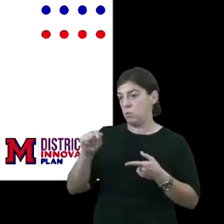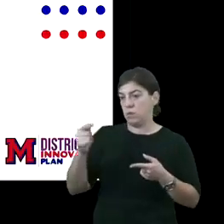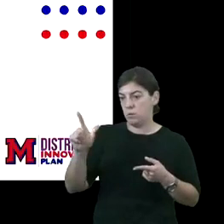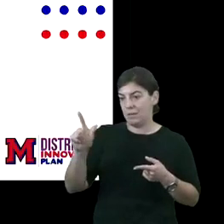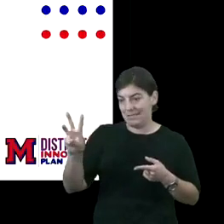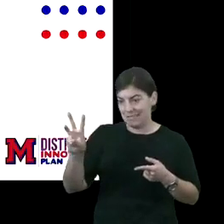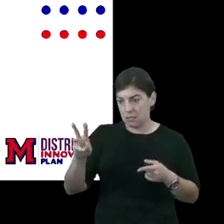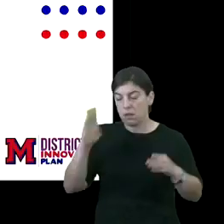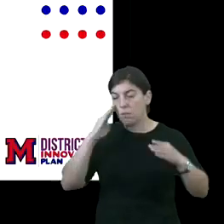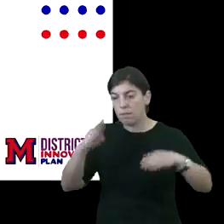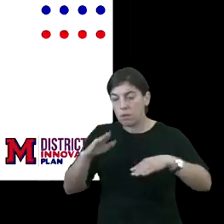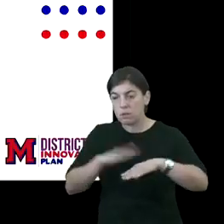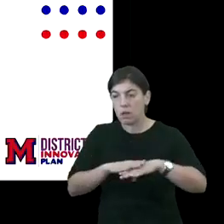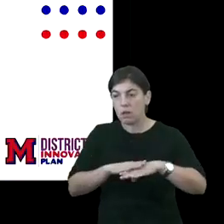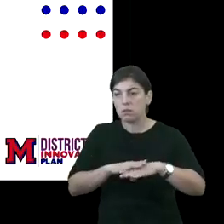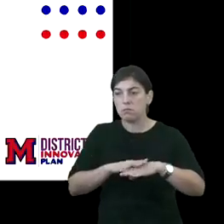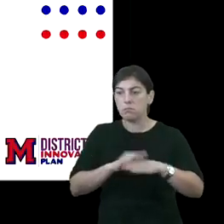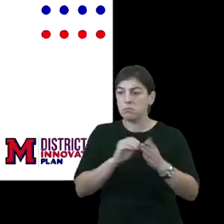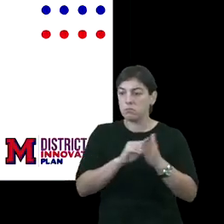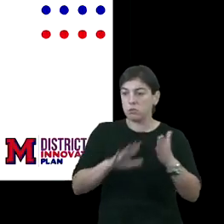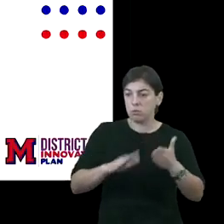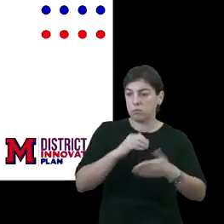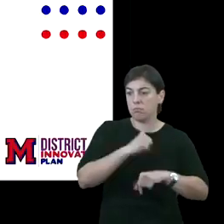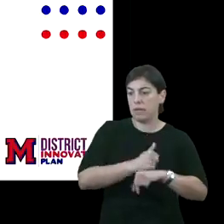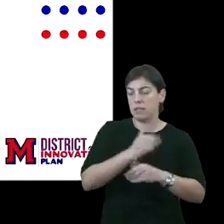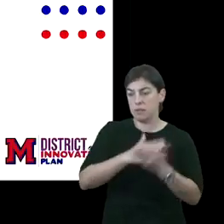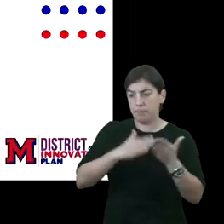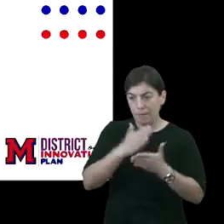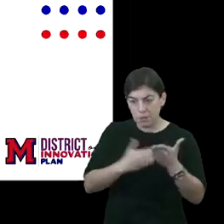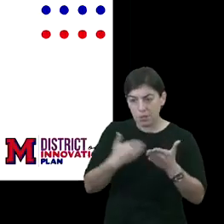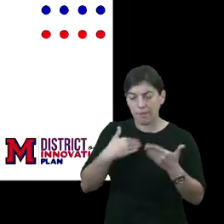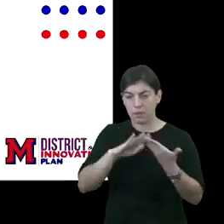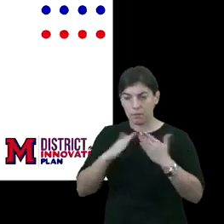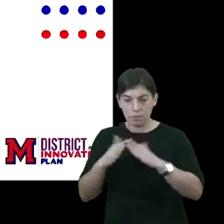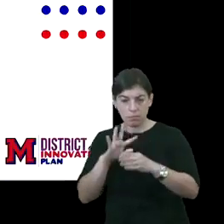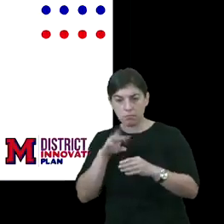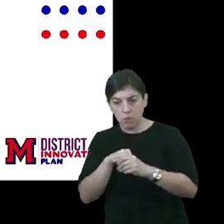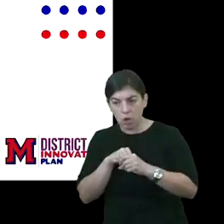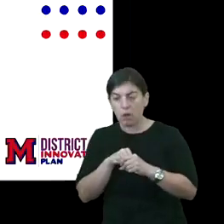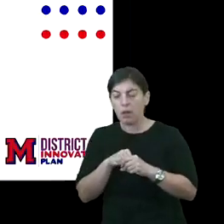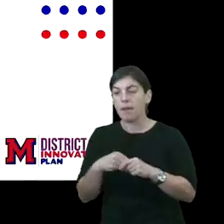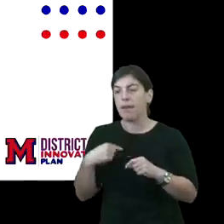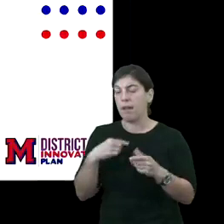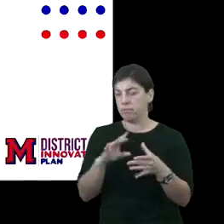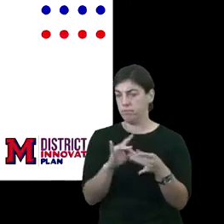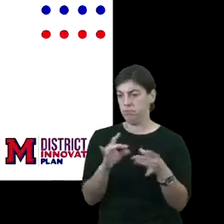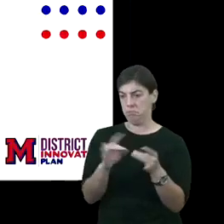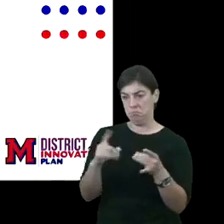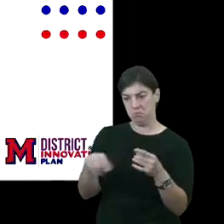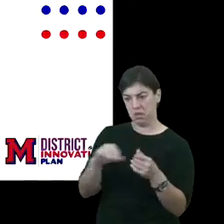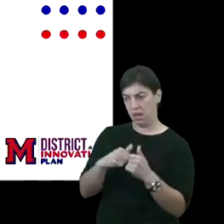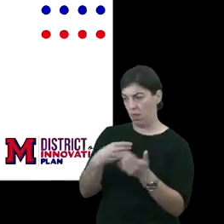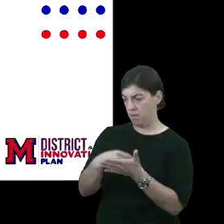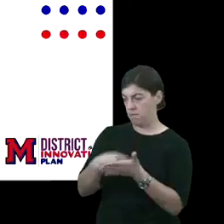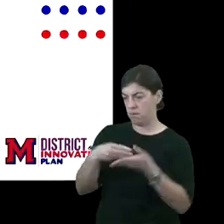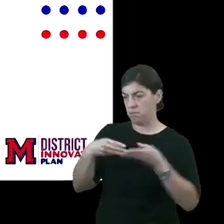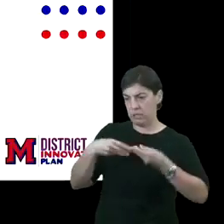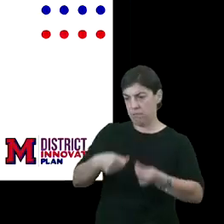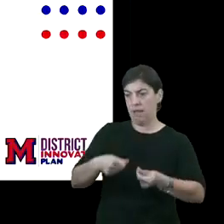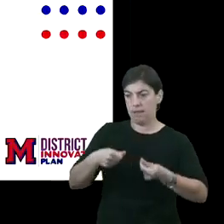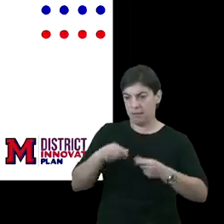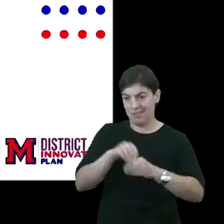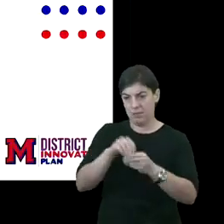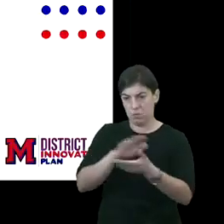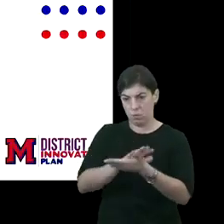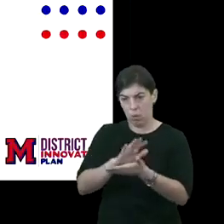We're focusing on scholar-based budgeting and really having the community be a part and have a say in how the funds are being spent at schools.